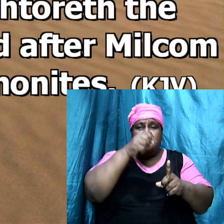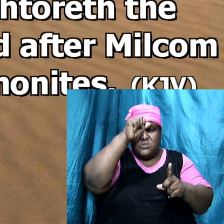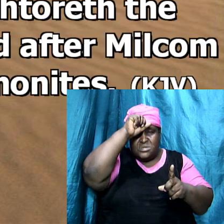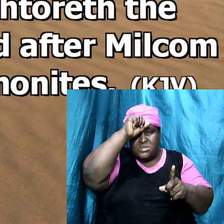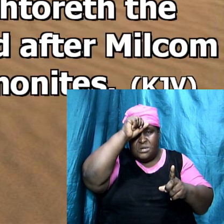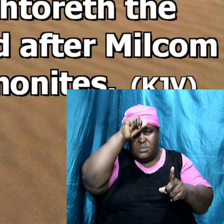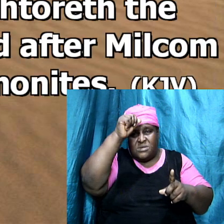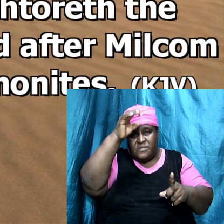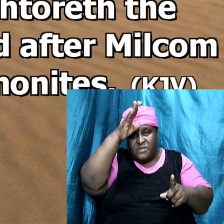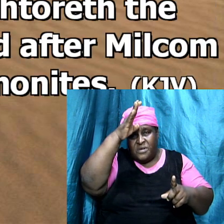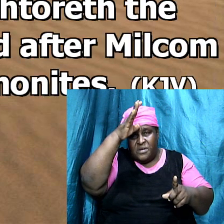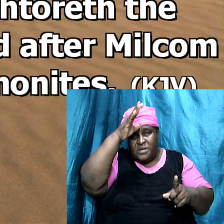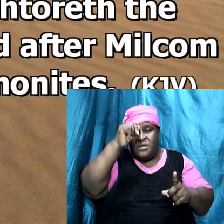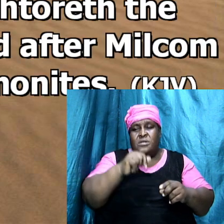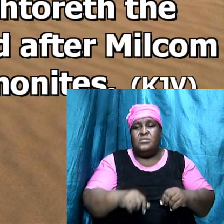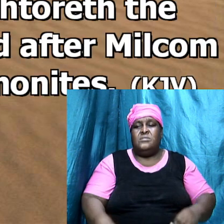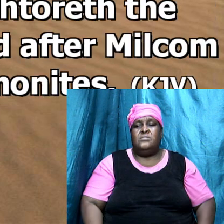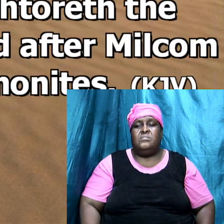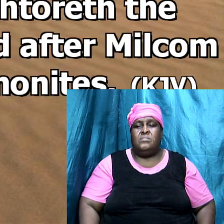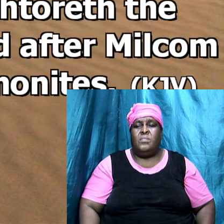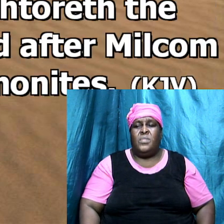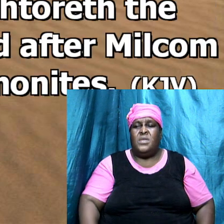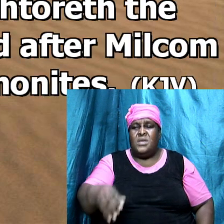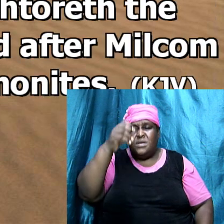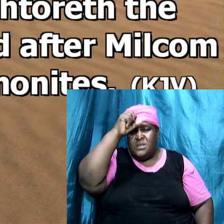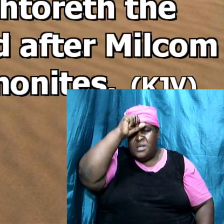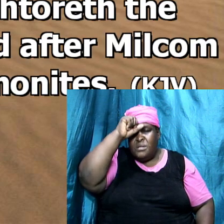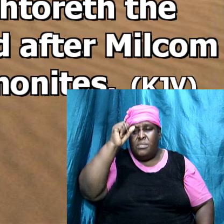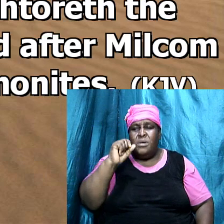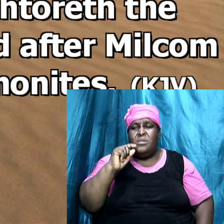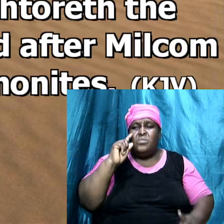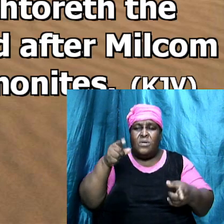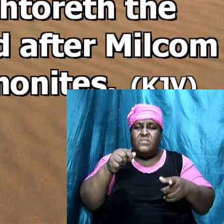For Solomon went after Astoret, Astoret,